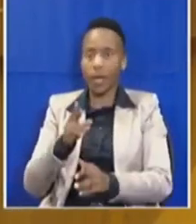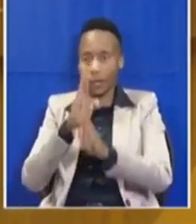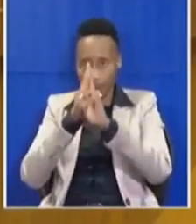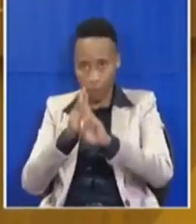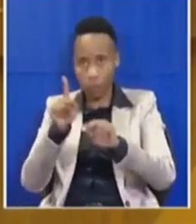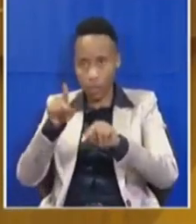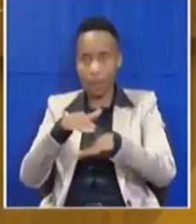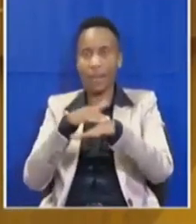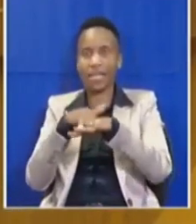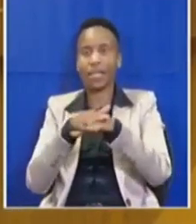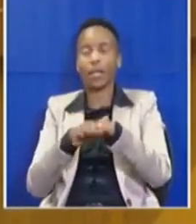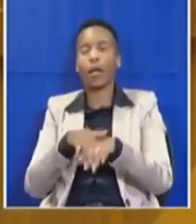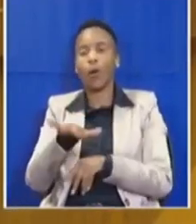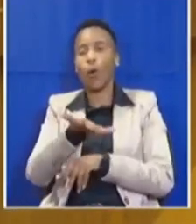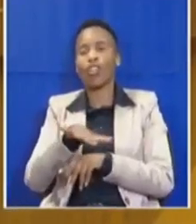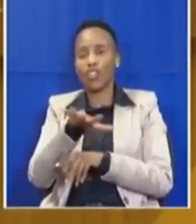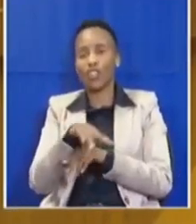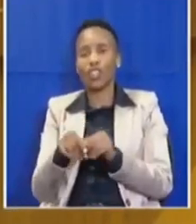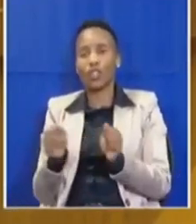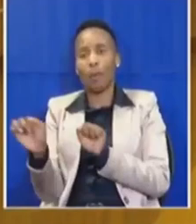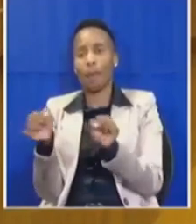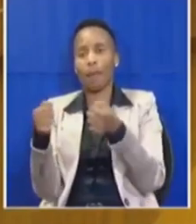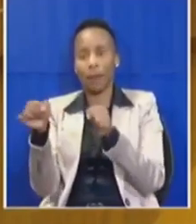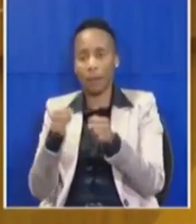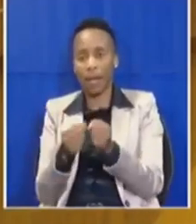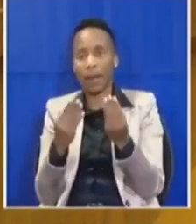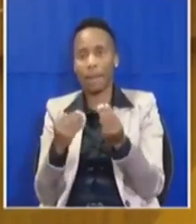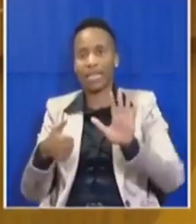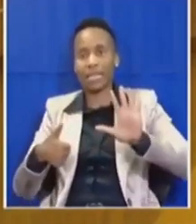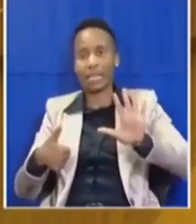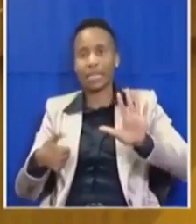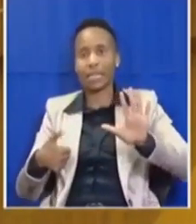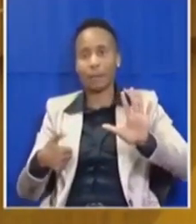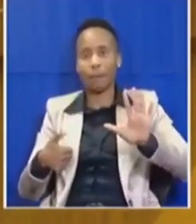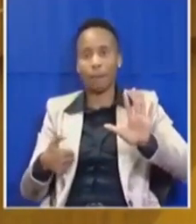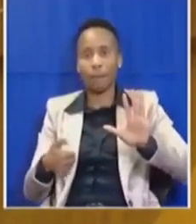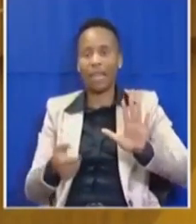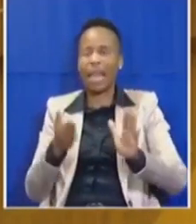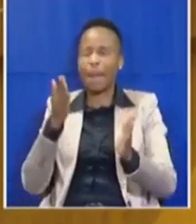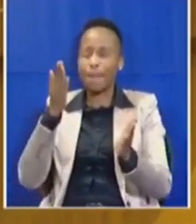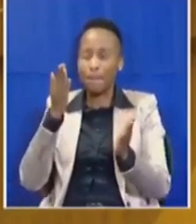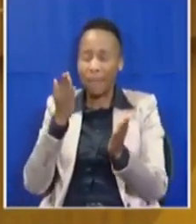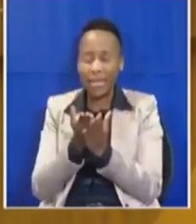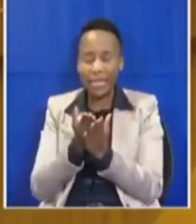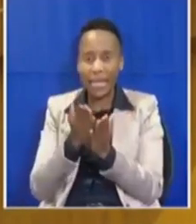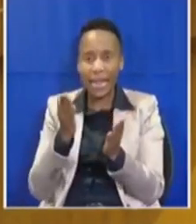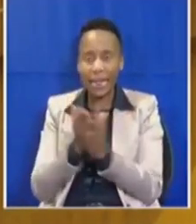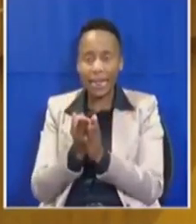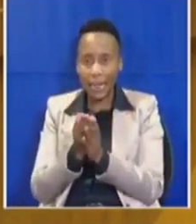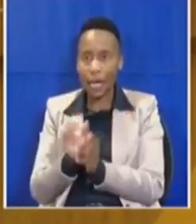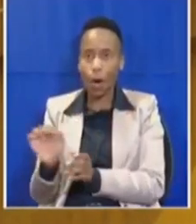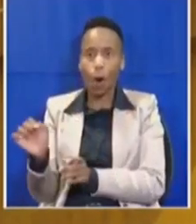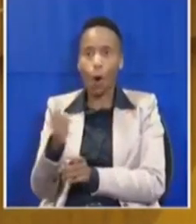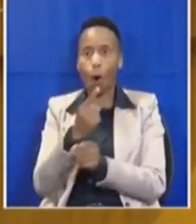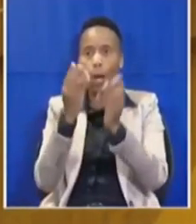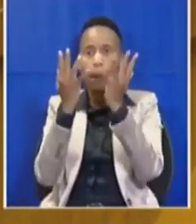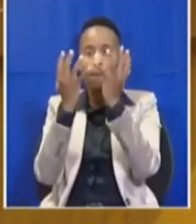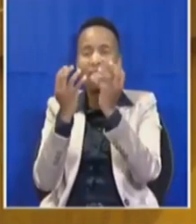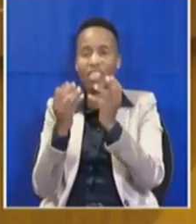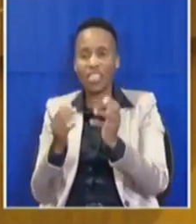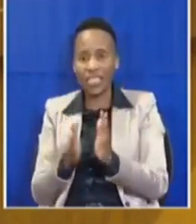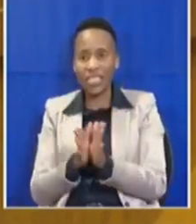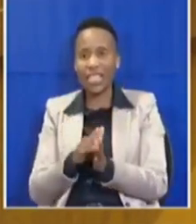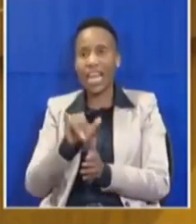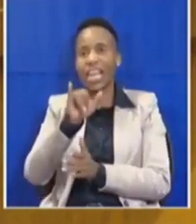conditions of employment. Number six, we must immediately settle all budgeted for invoices